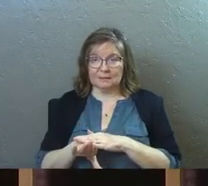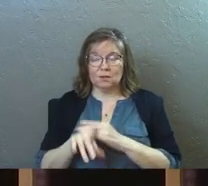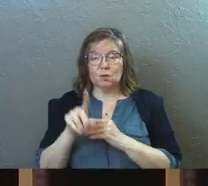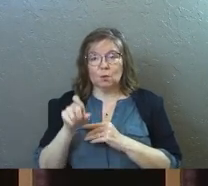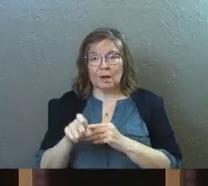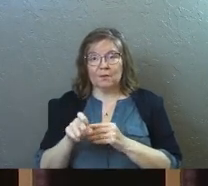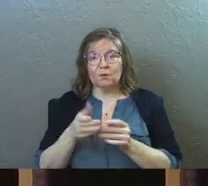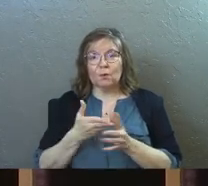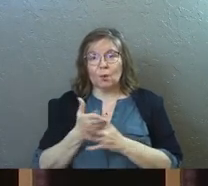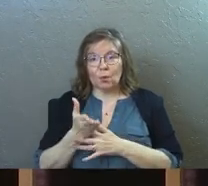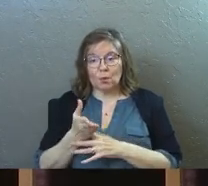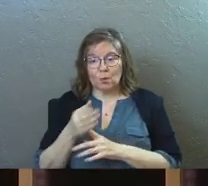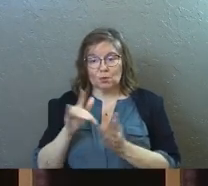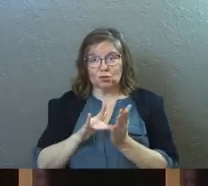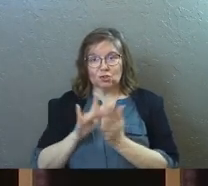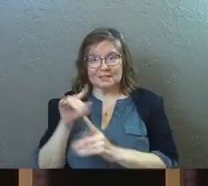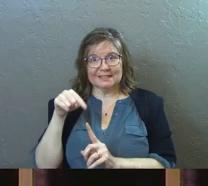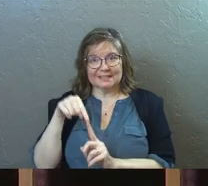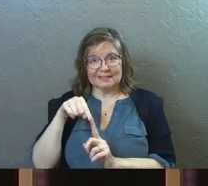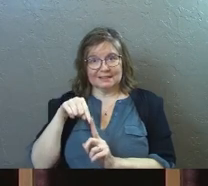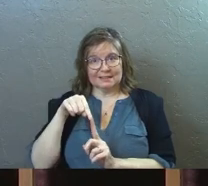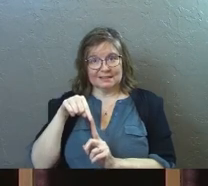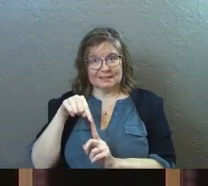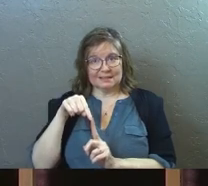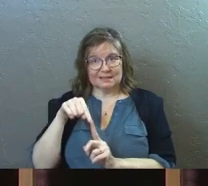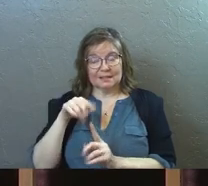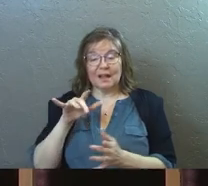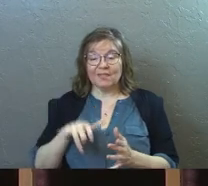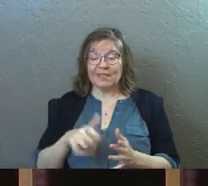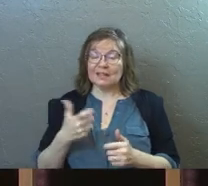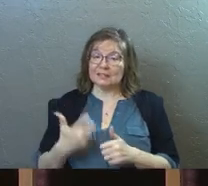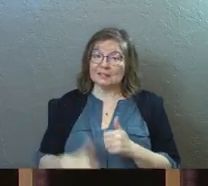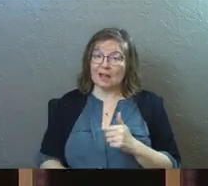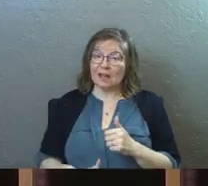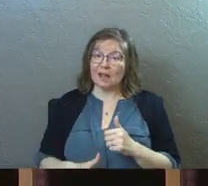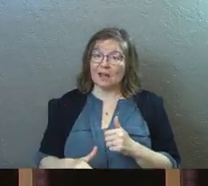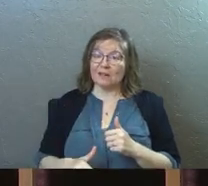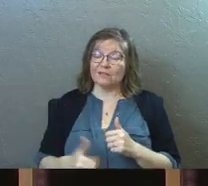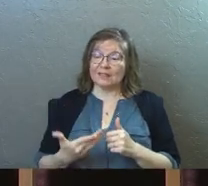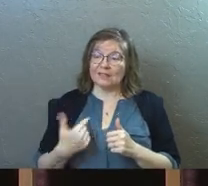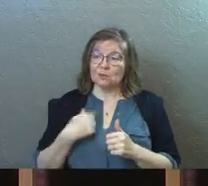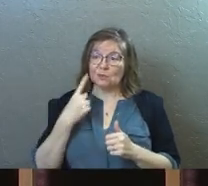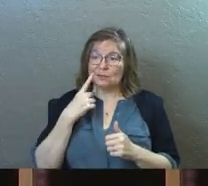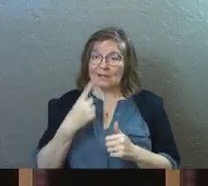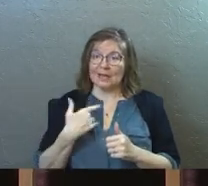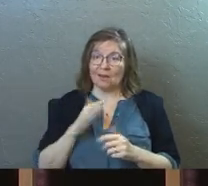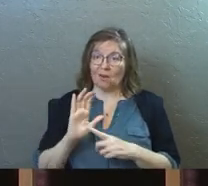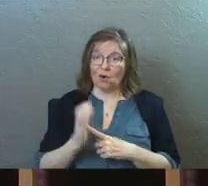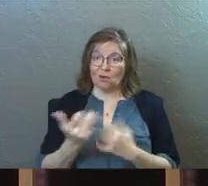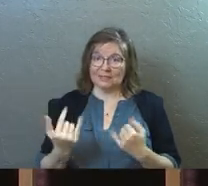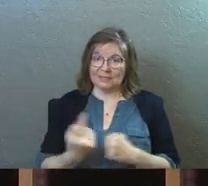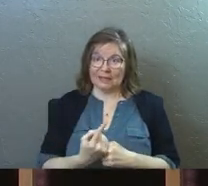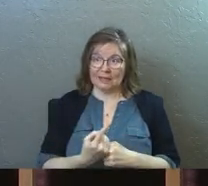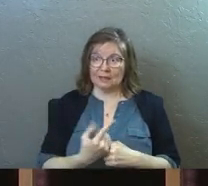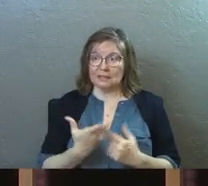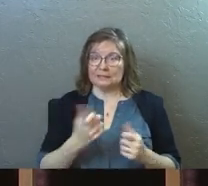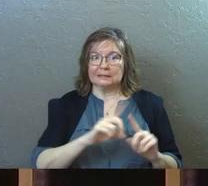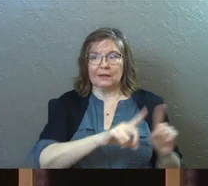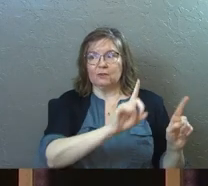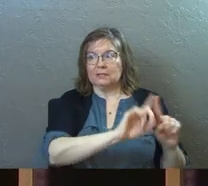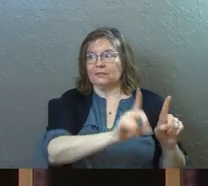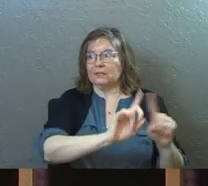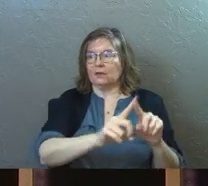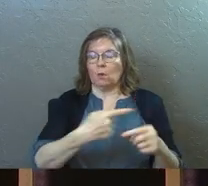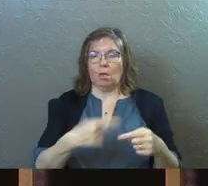And you've got to go in through him. And that's a tough word to say in our culture. Because our culture